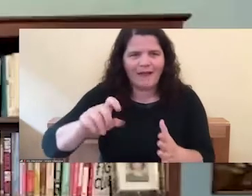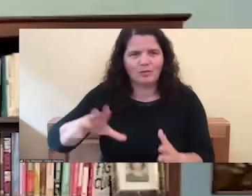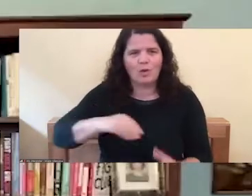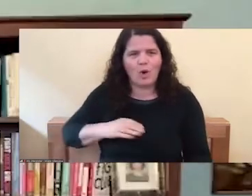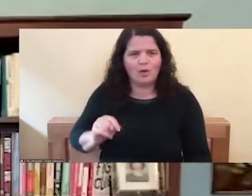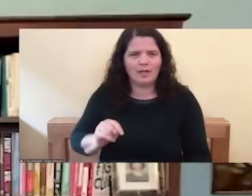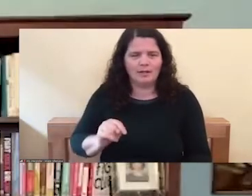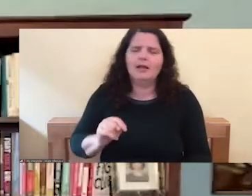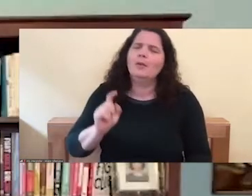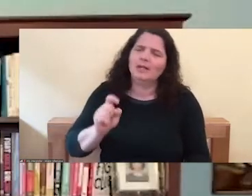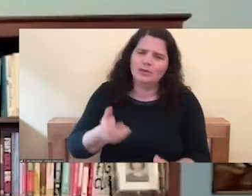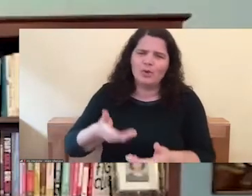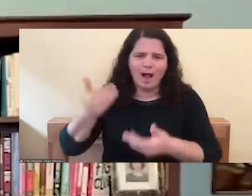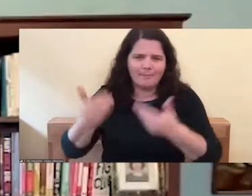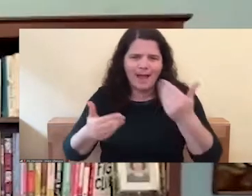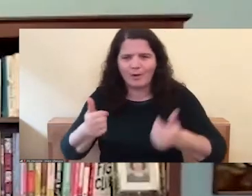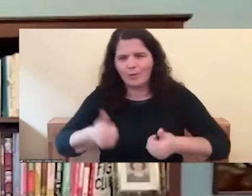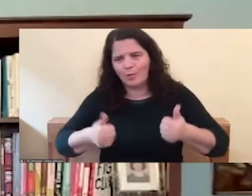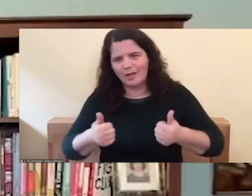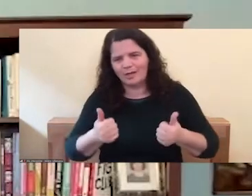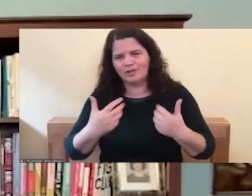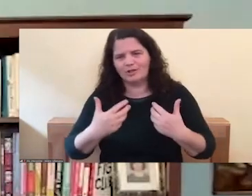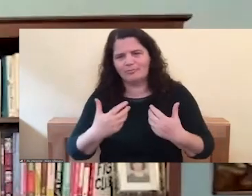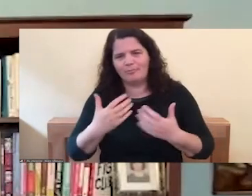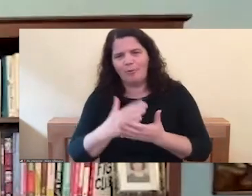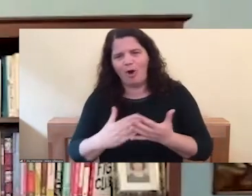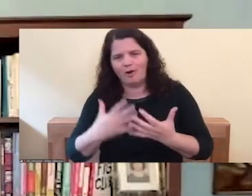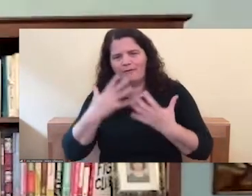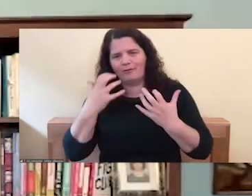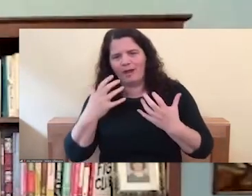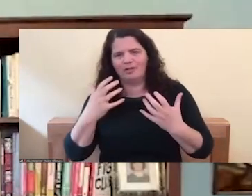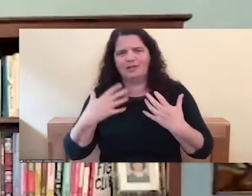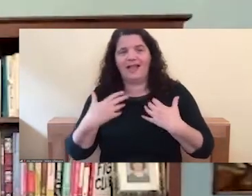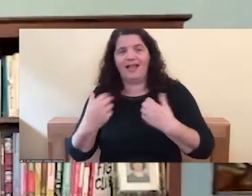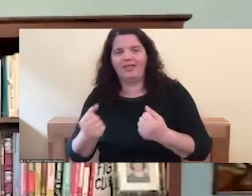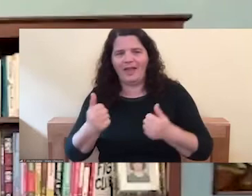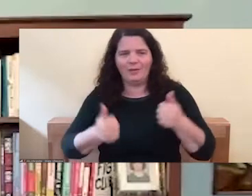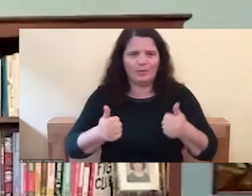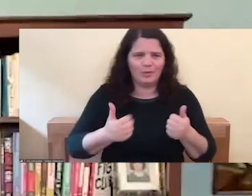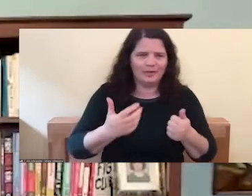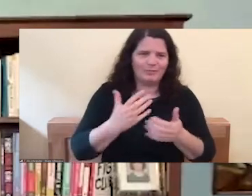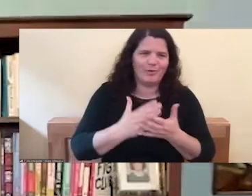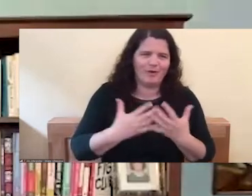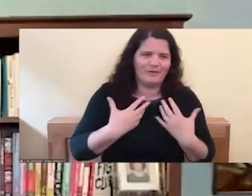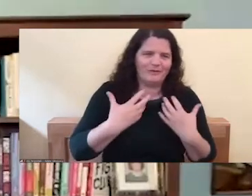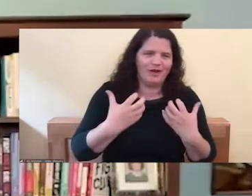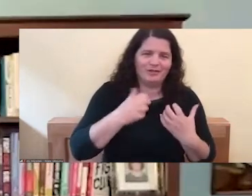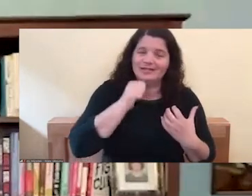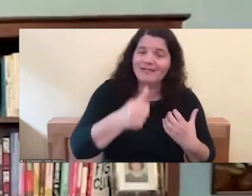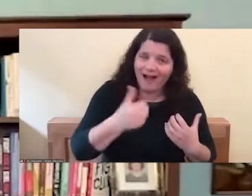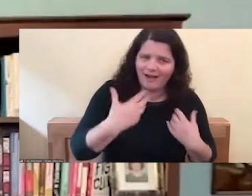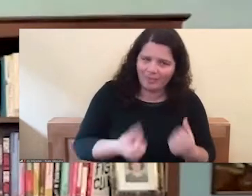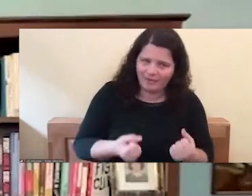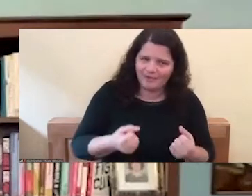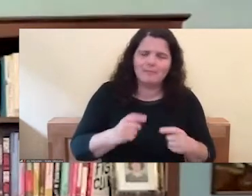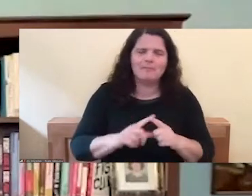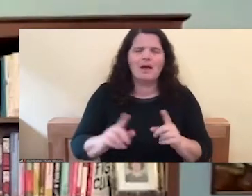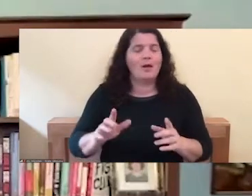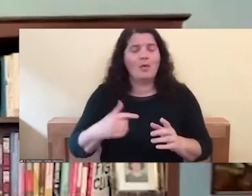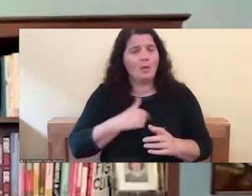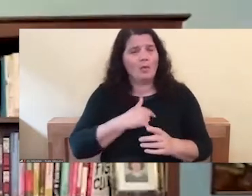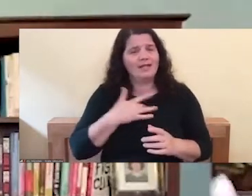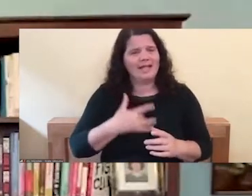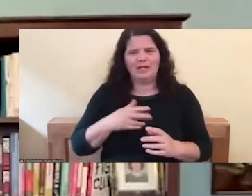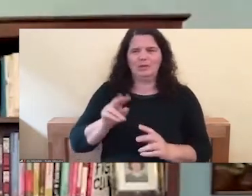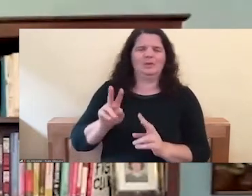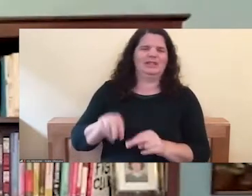unhealthy anger. But part of the problem is that we denigrate this source, especially women, because people think we're,